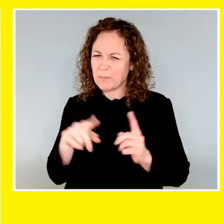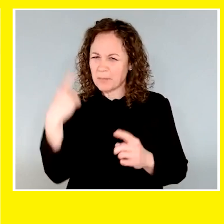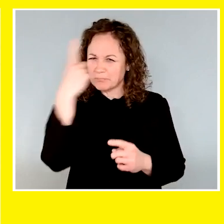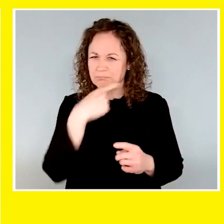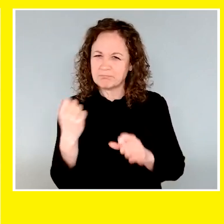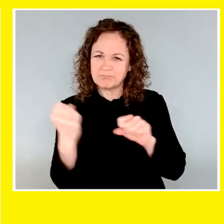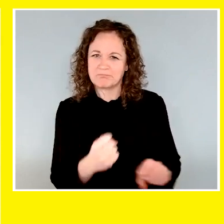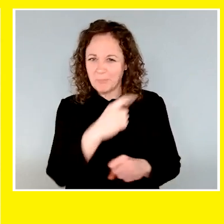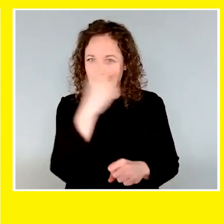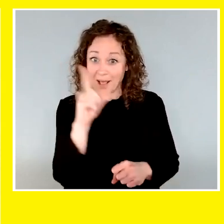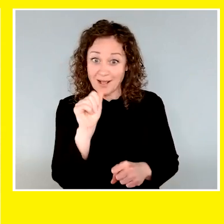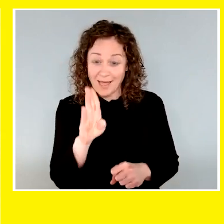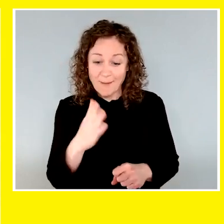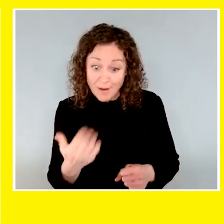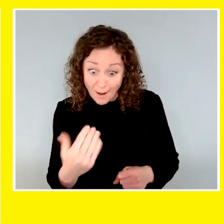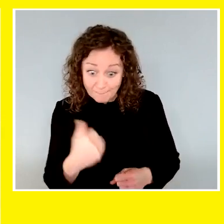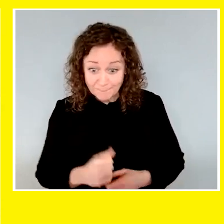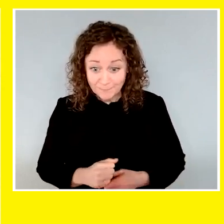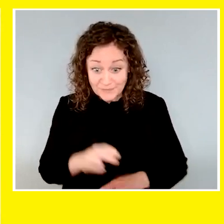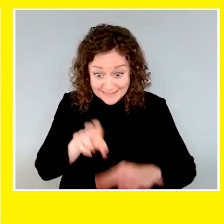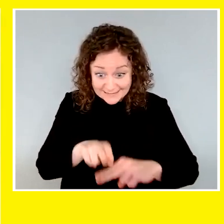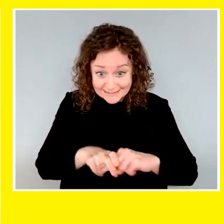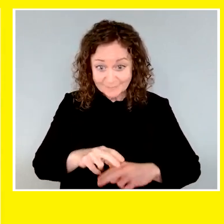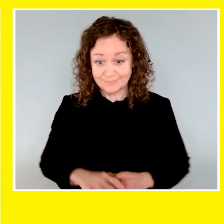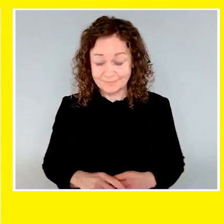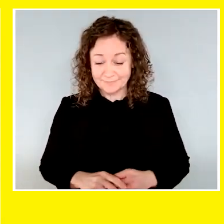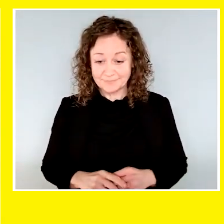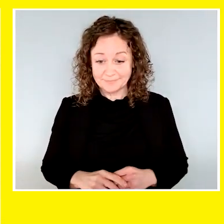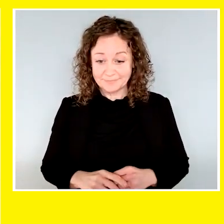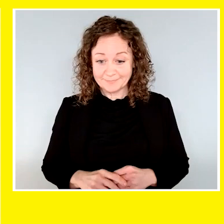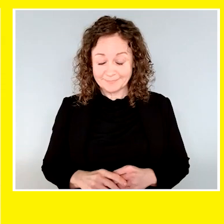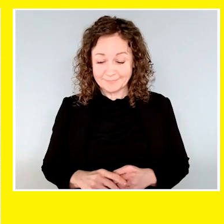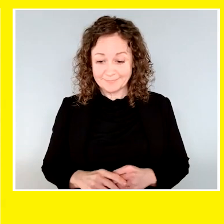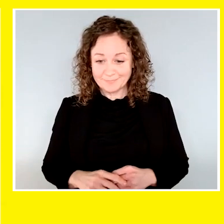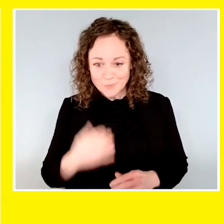Indy approaches Keaton and obediently follows his commands. Sit.